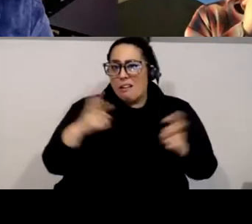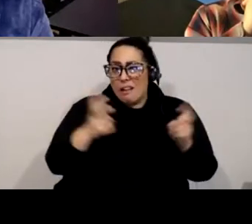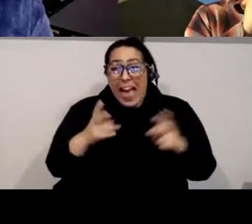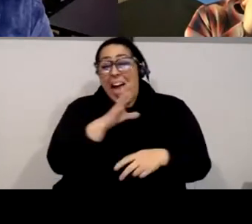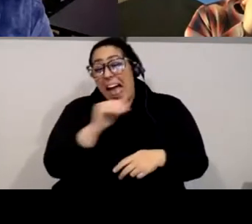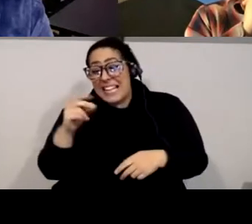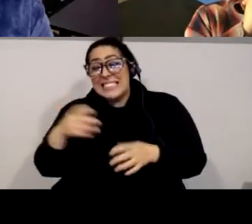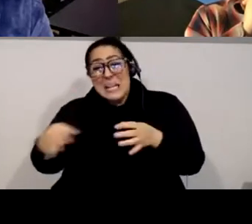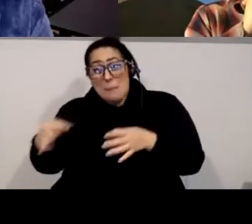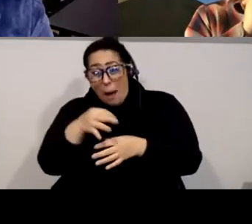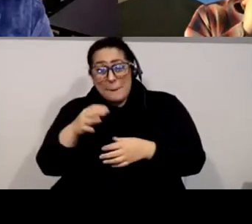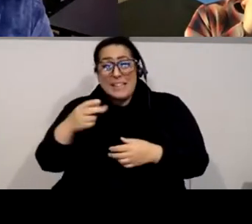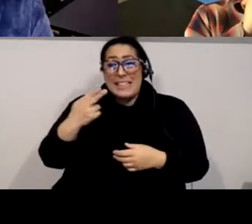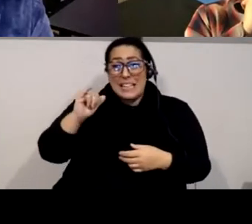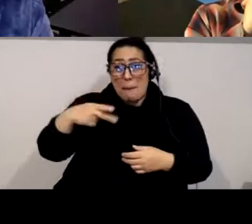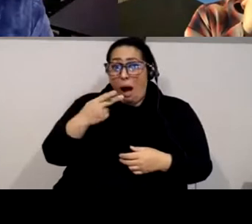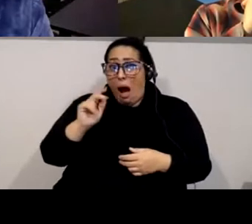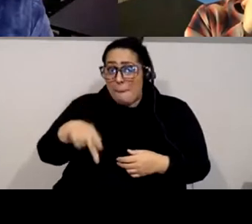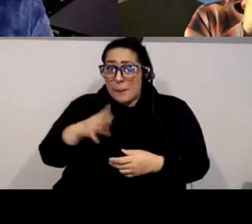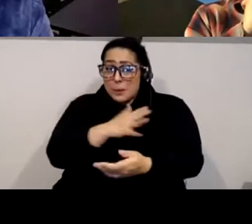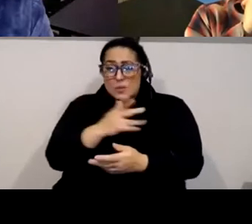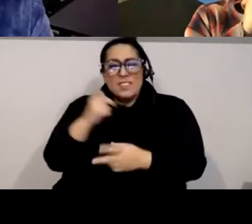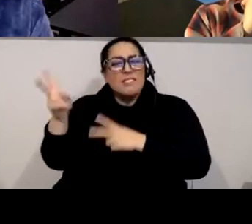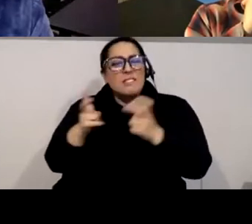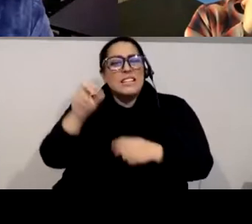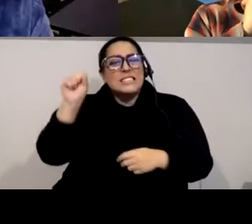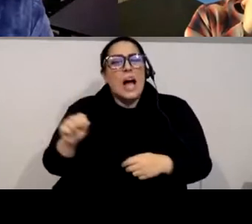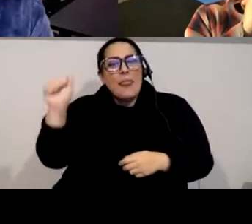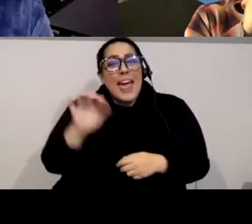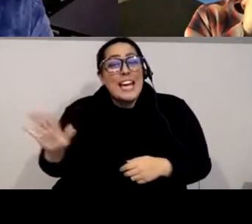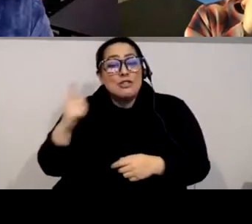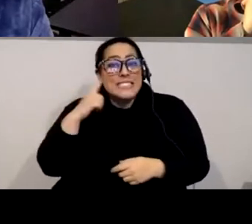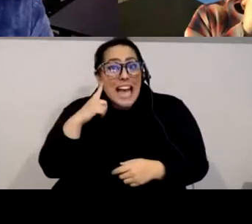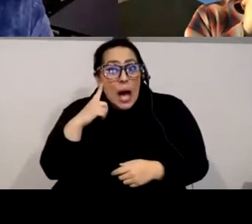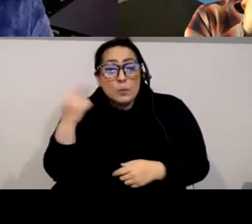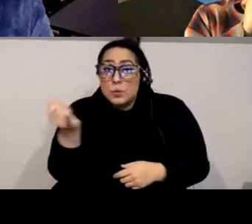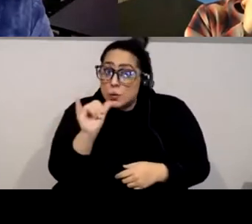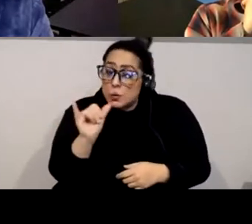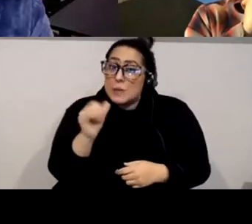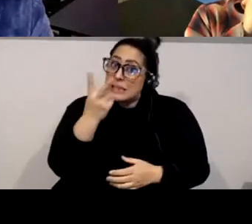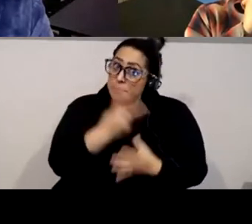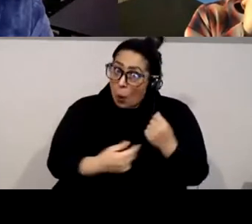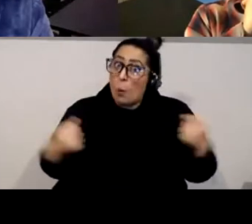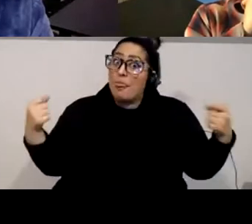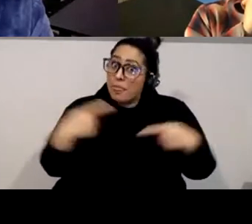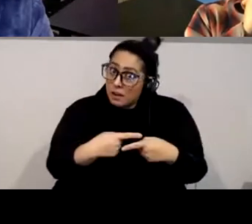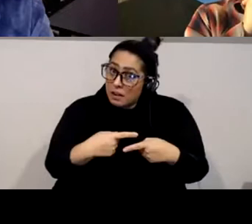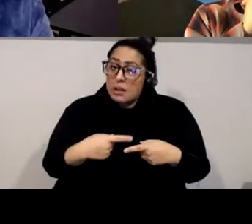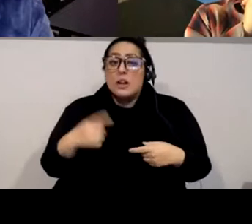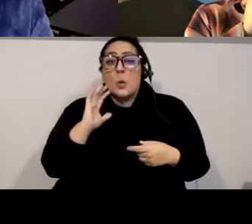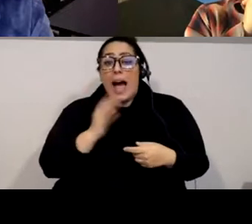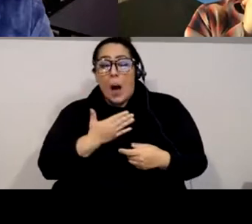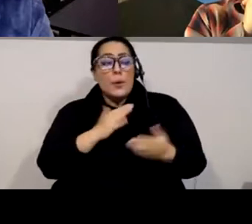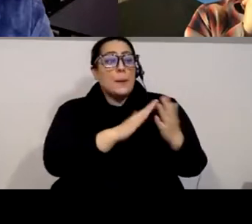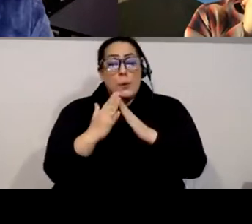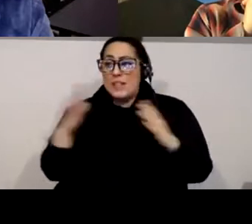i mean it goes both ways and i think it's the idea of our our two disempowered uh communities trying to find some some common